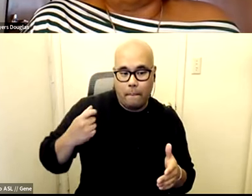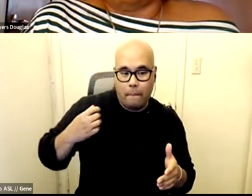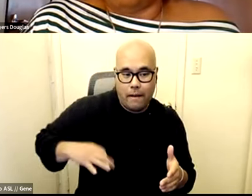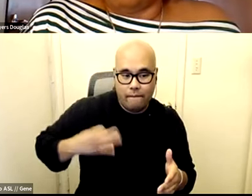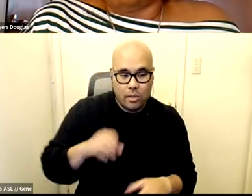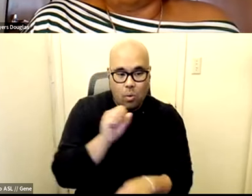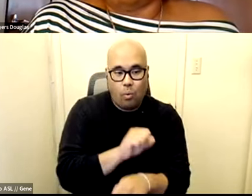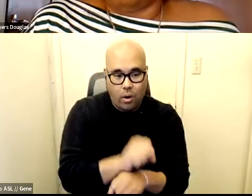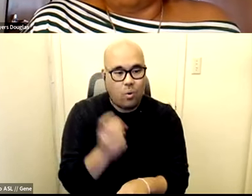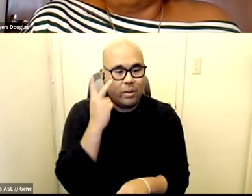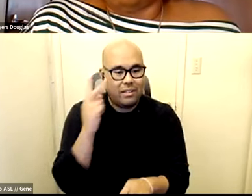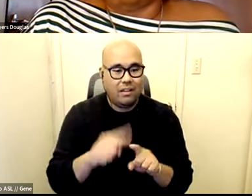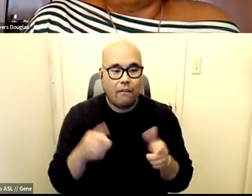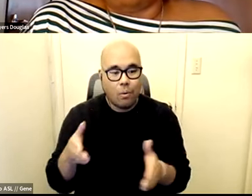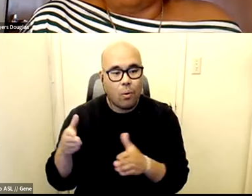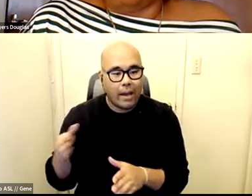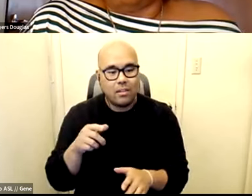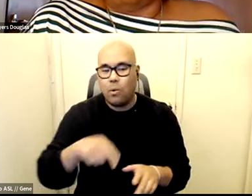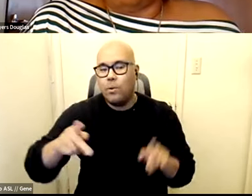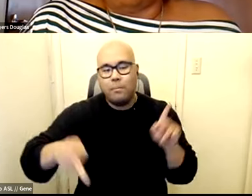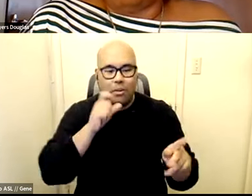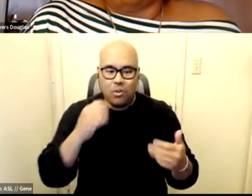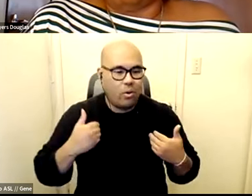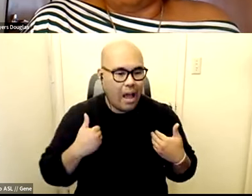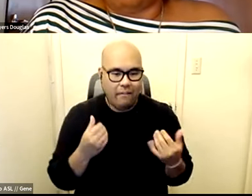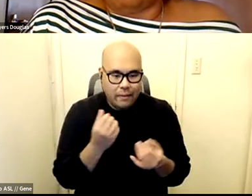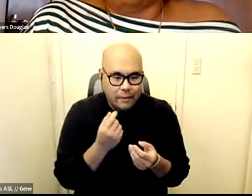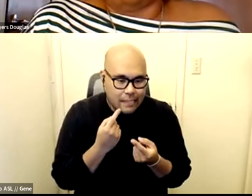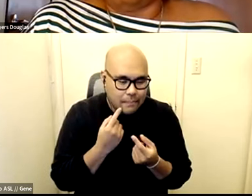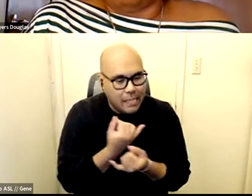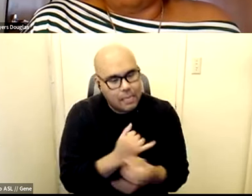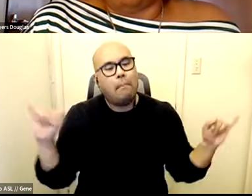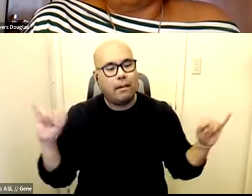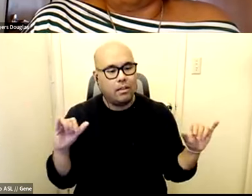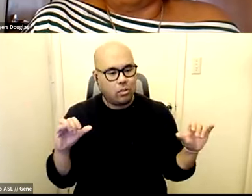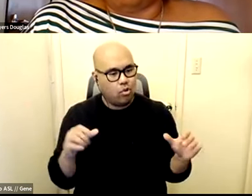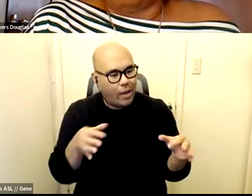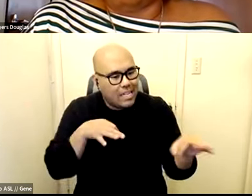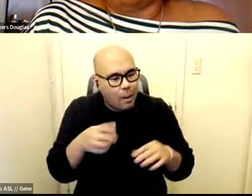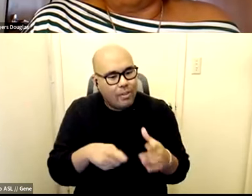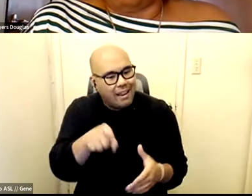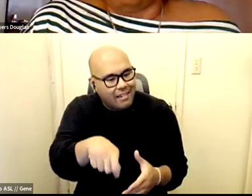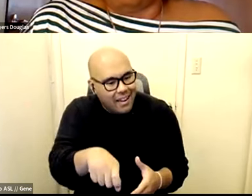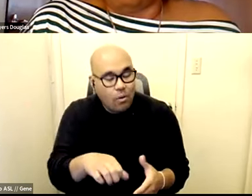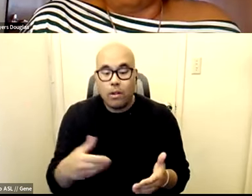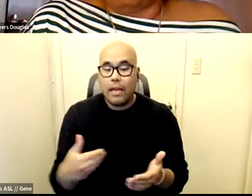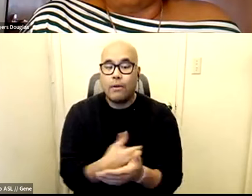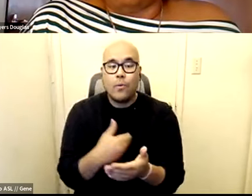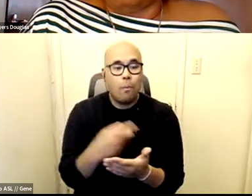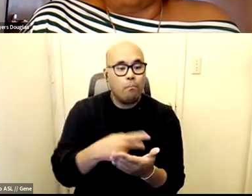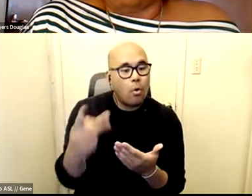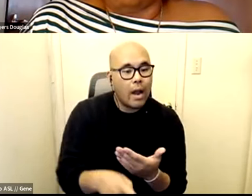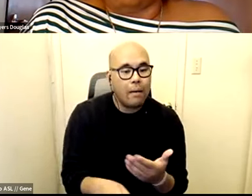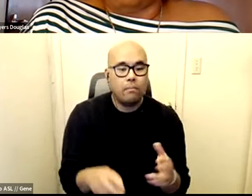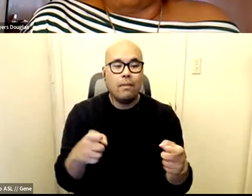ways that people are don't have the autonomy to like define what they need or um there's a newish program the electronic visit verification